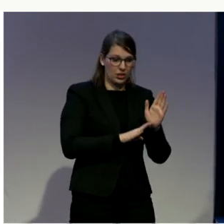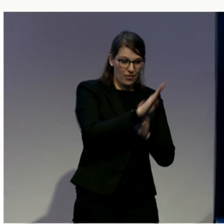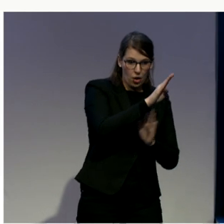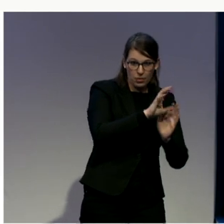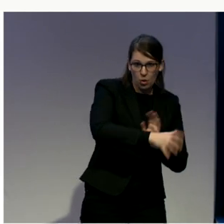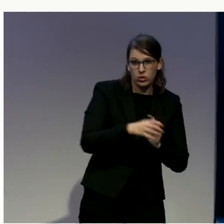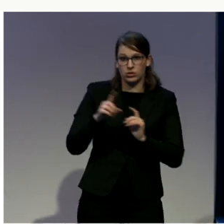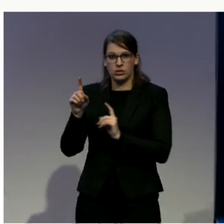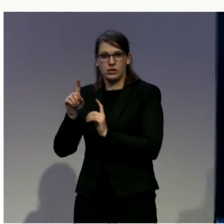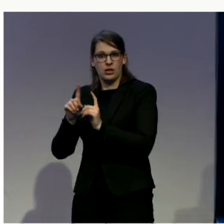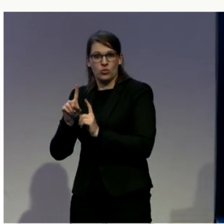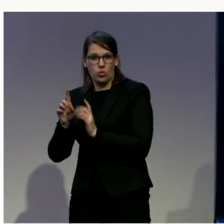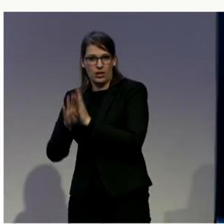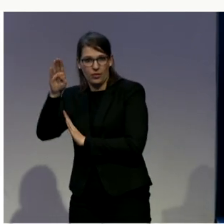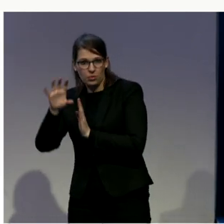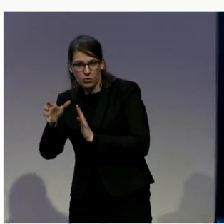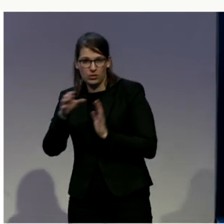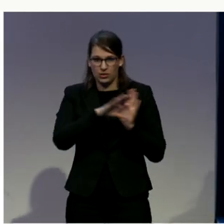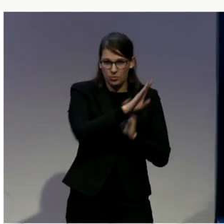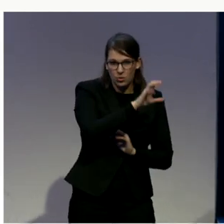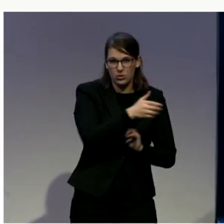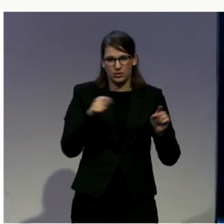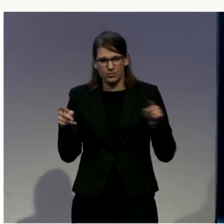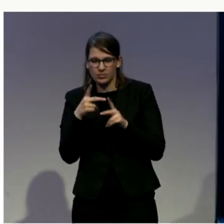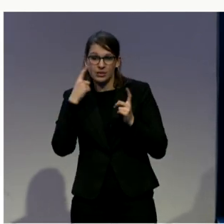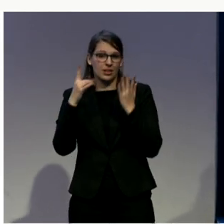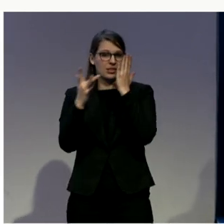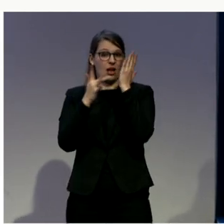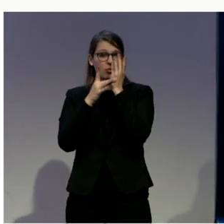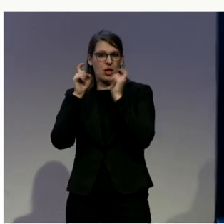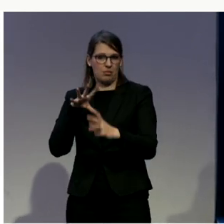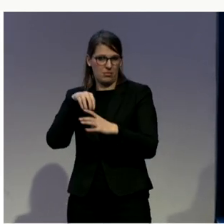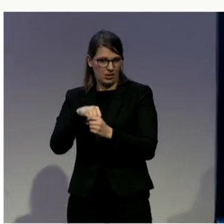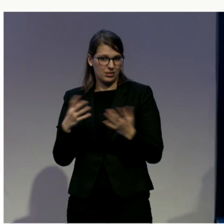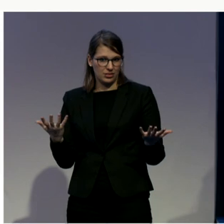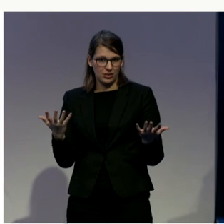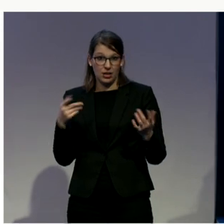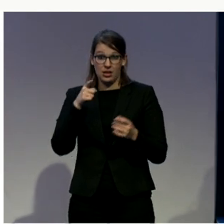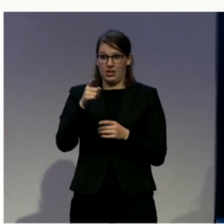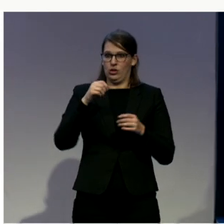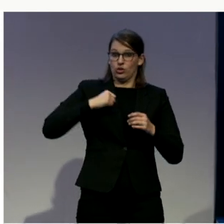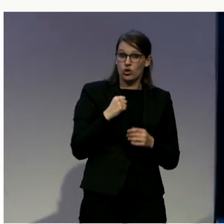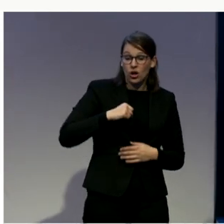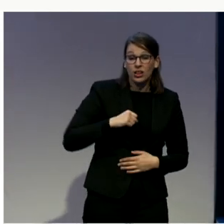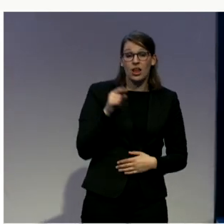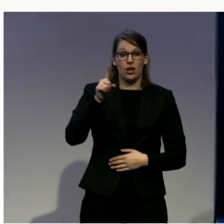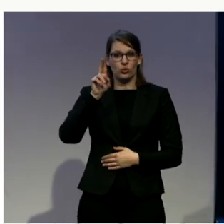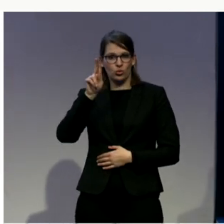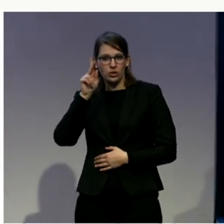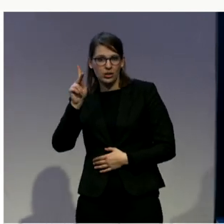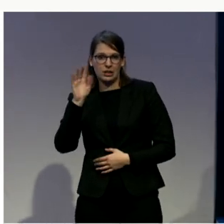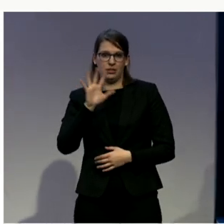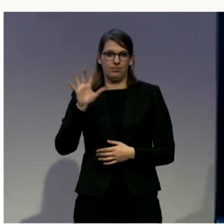I see in Scotland, and indeed across the UK, there are certainly moves to have